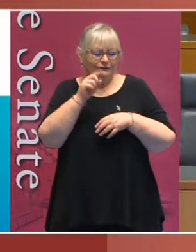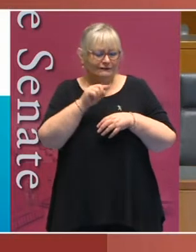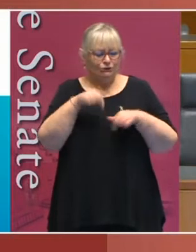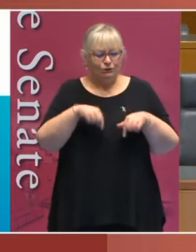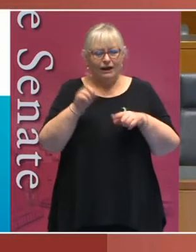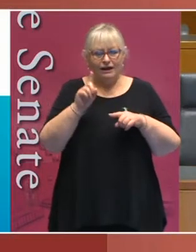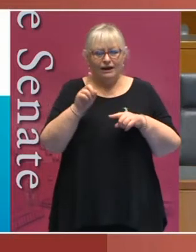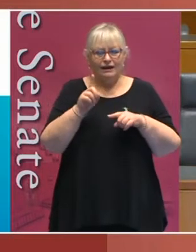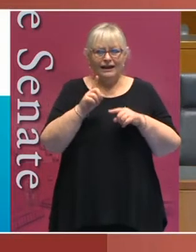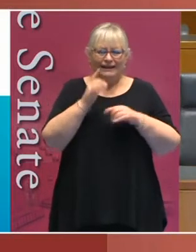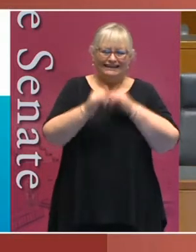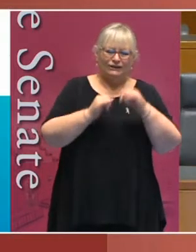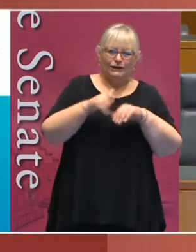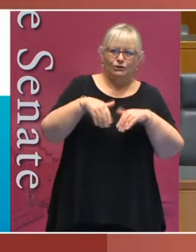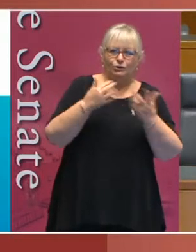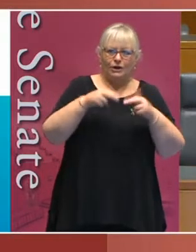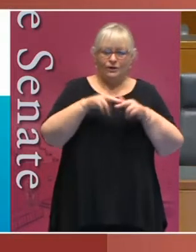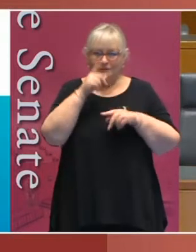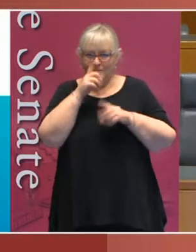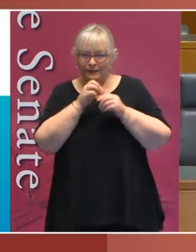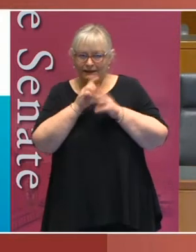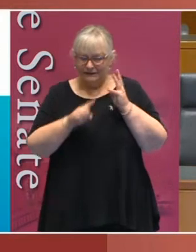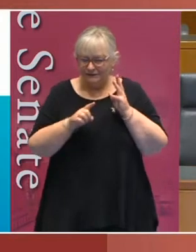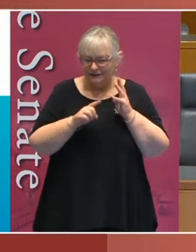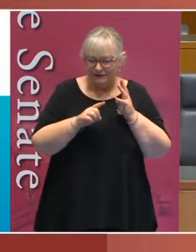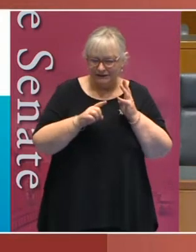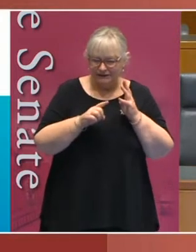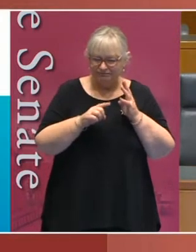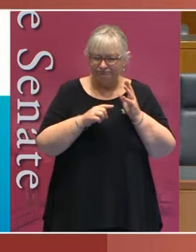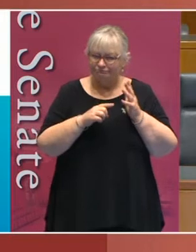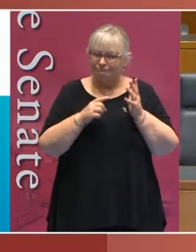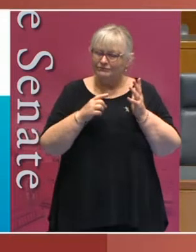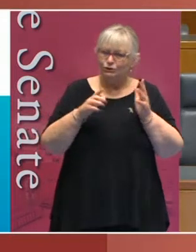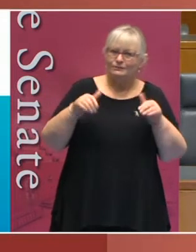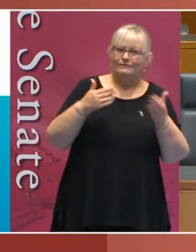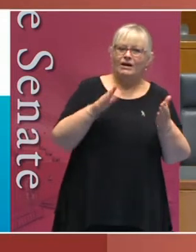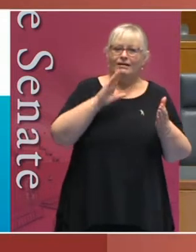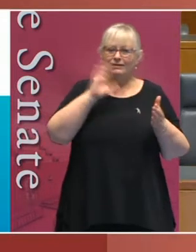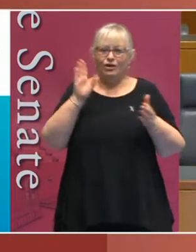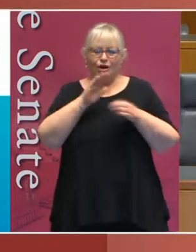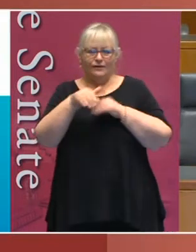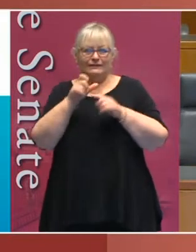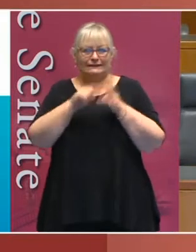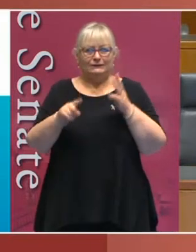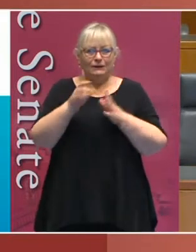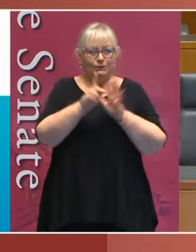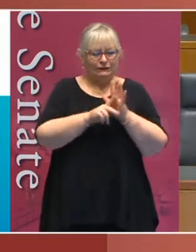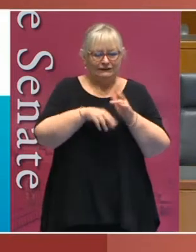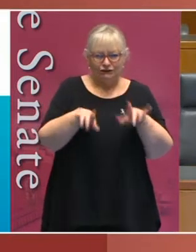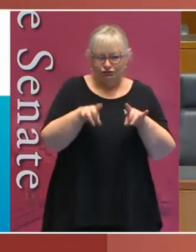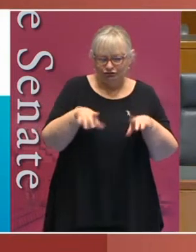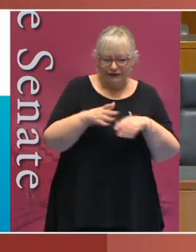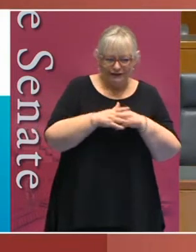Day of Persons with Disabilities, to give you a lecture on disability policy in Australia,